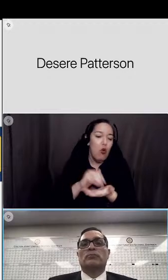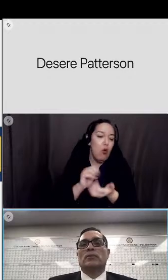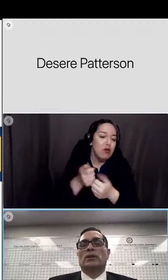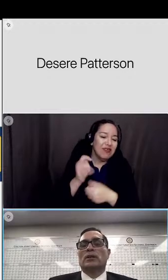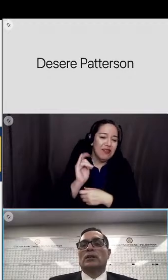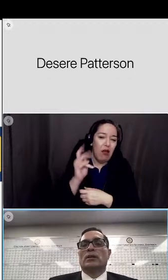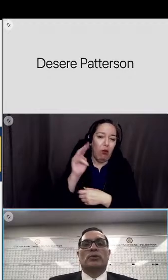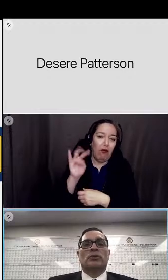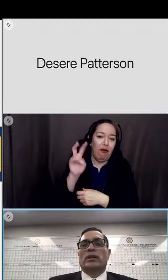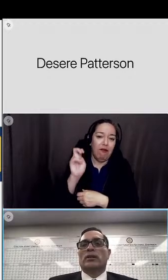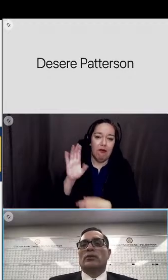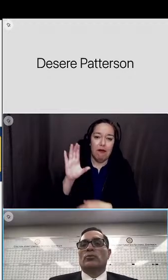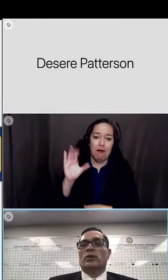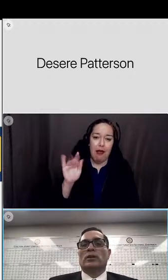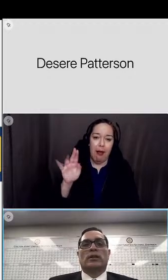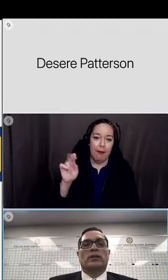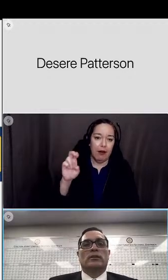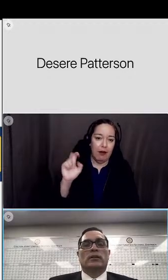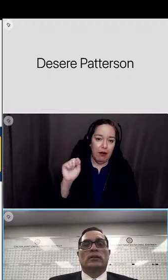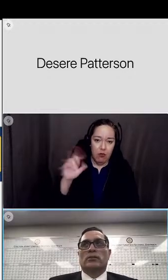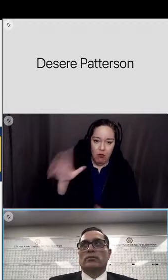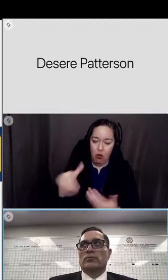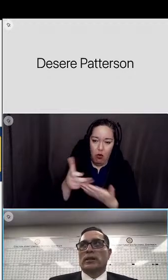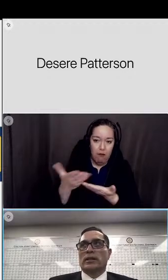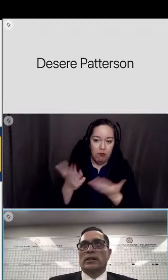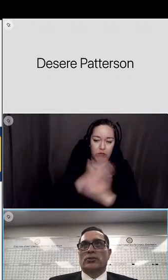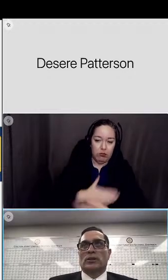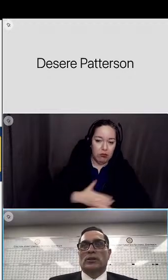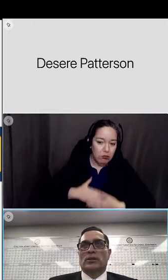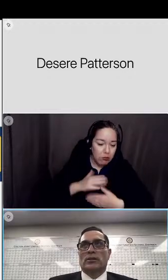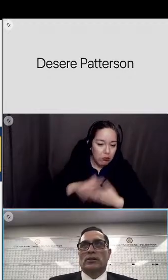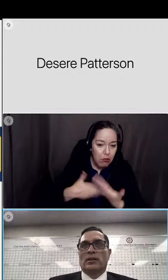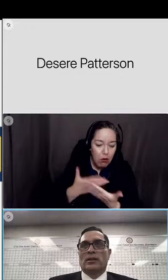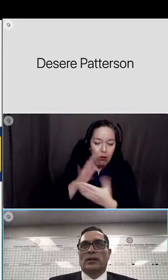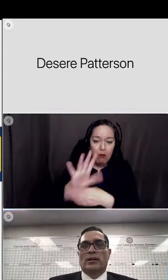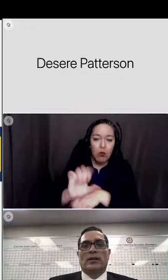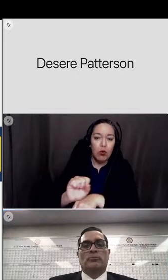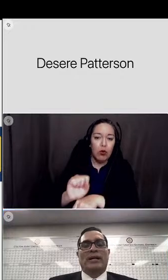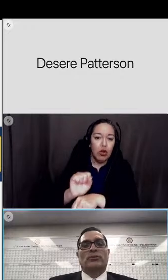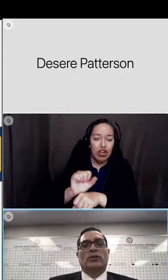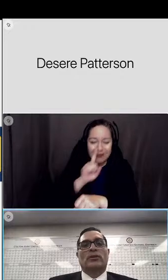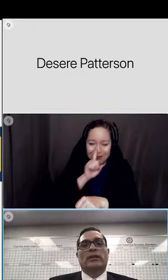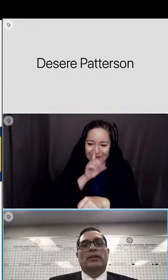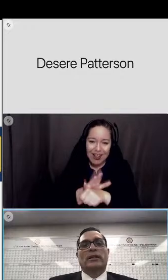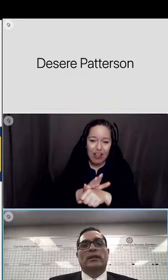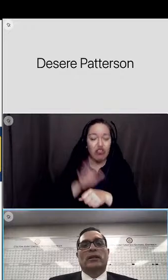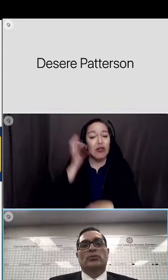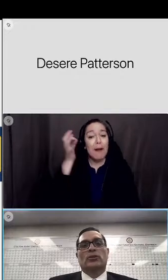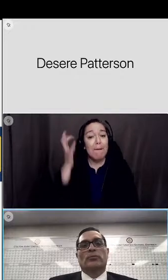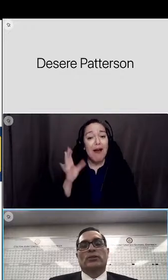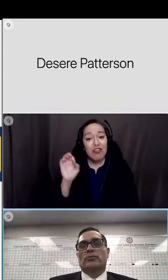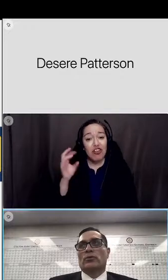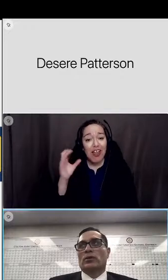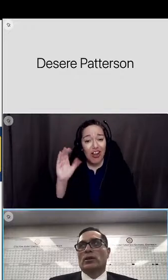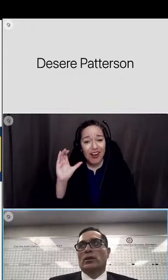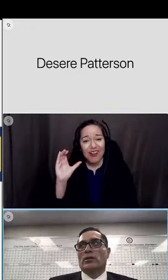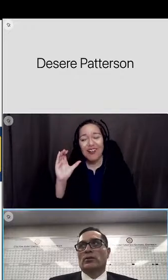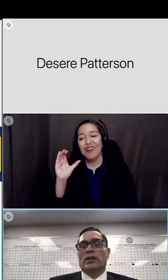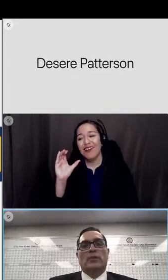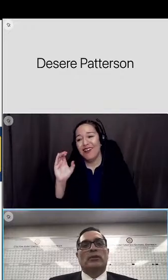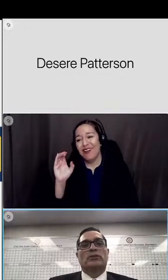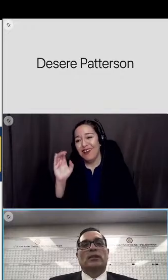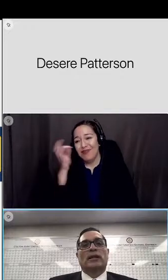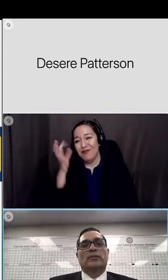of you uh appreciate all your work and and your dedication and uh pastor eric again thank you so much for